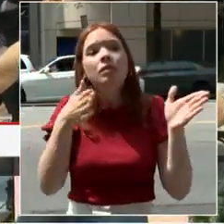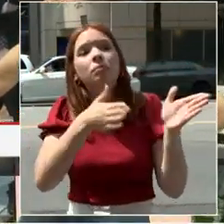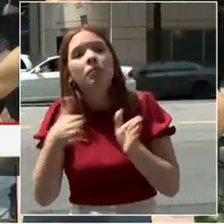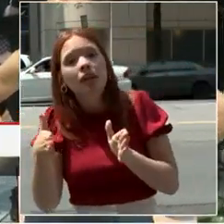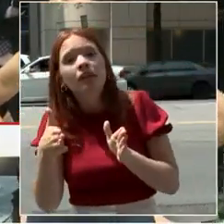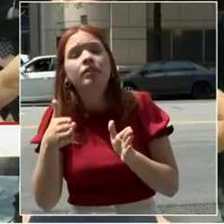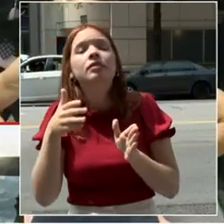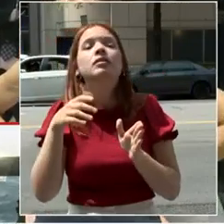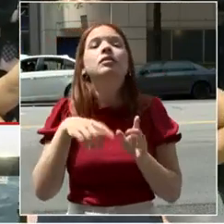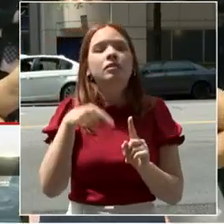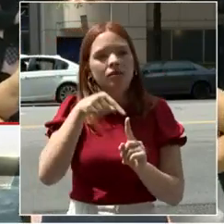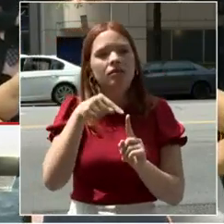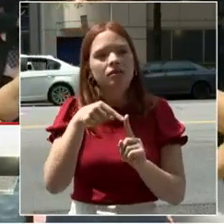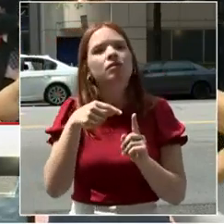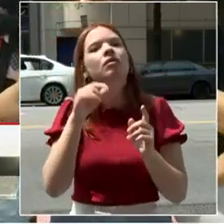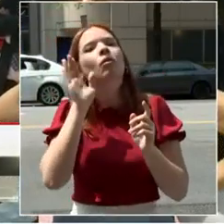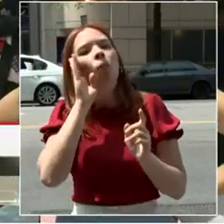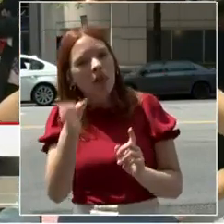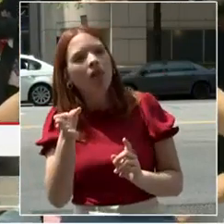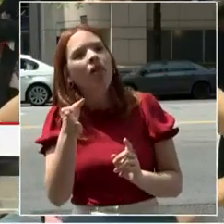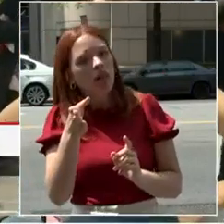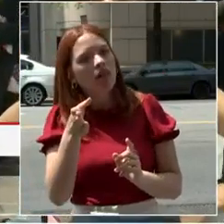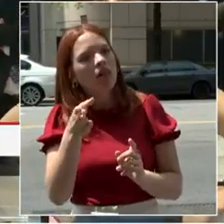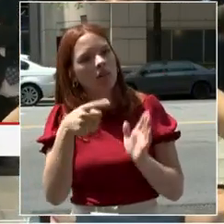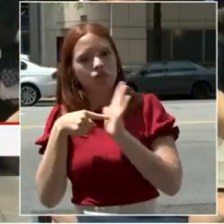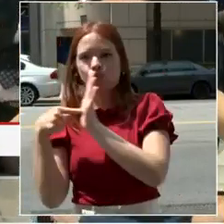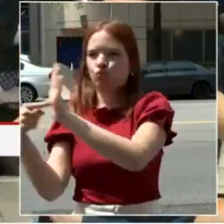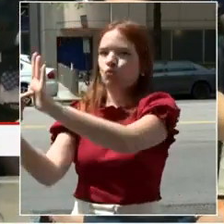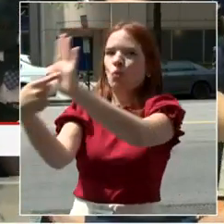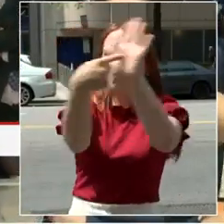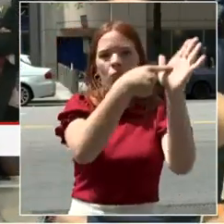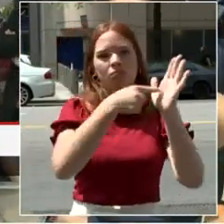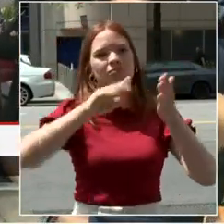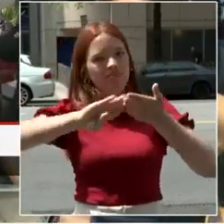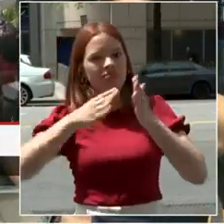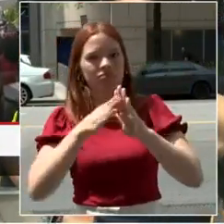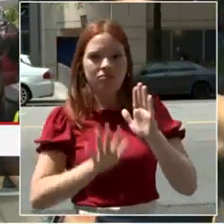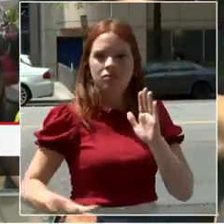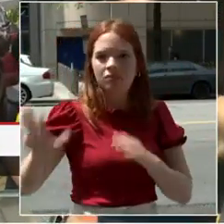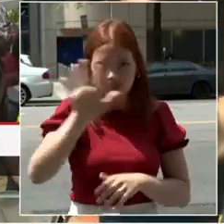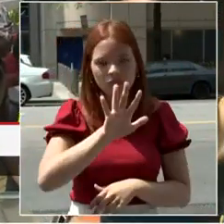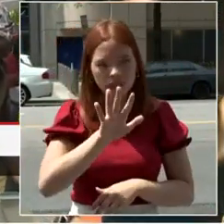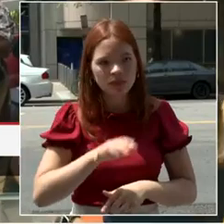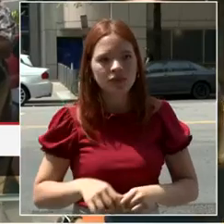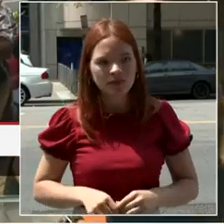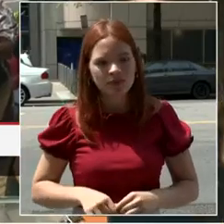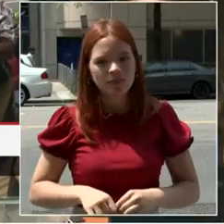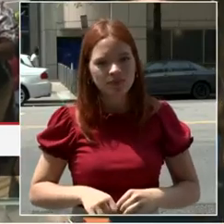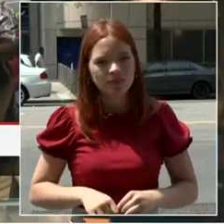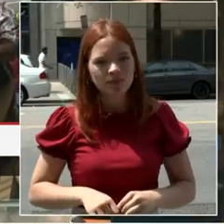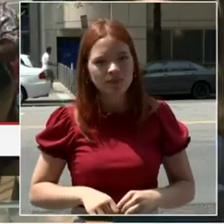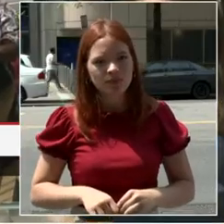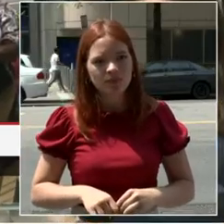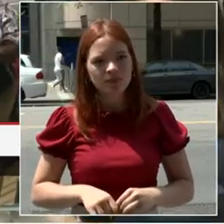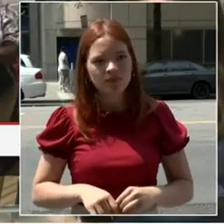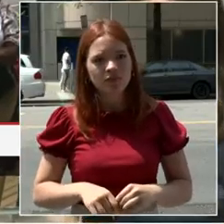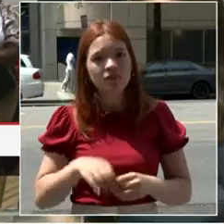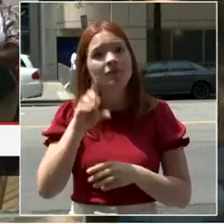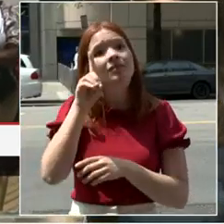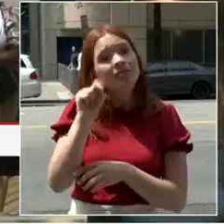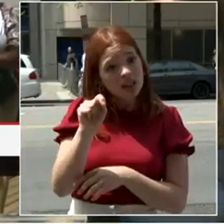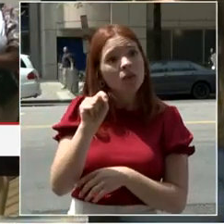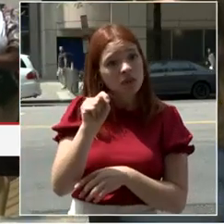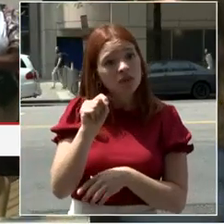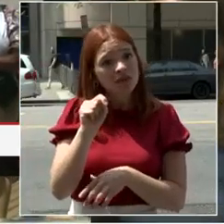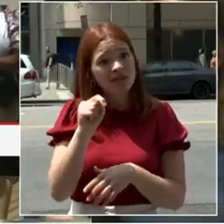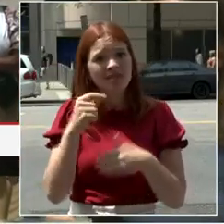for the city. Now, downtown D.C. represents many things to many people around the world. But I think the important thing to remember is that our